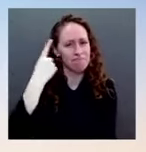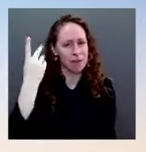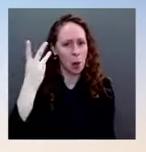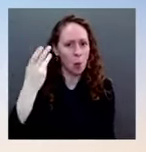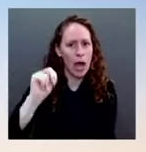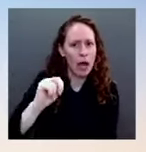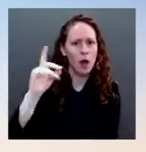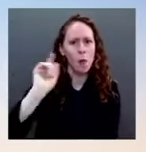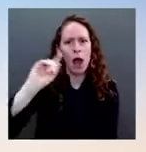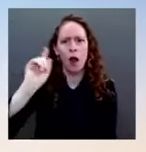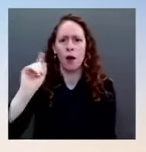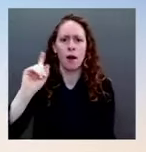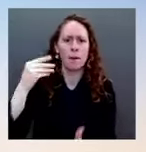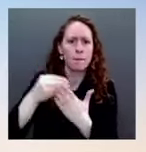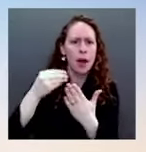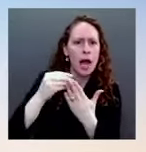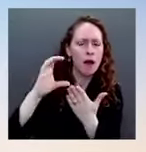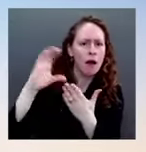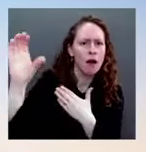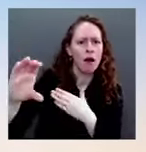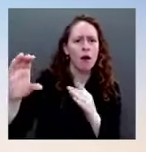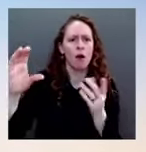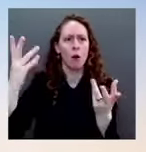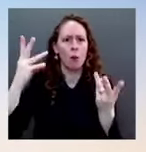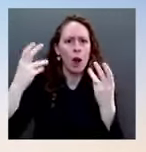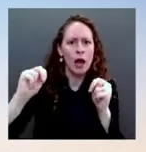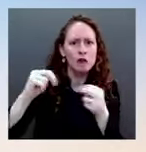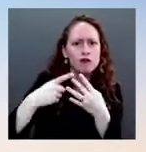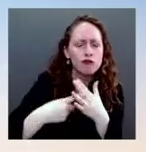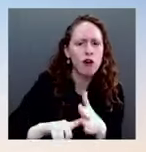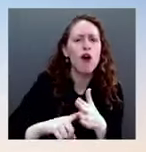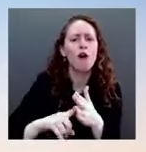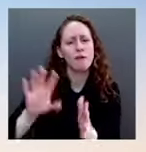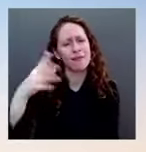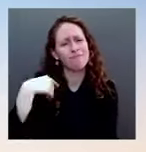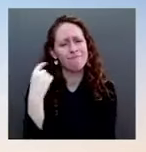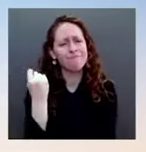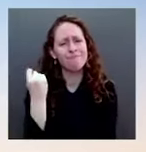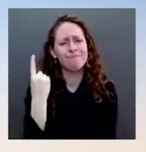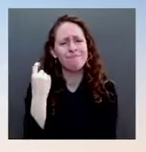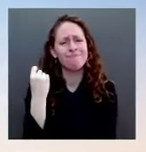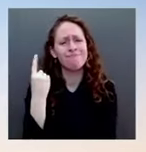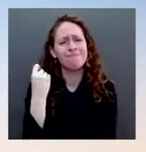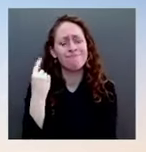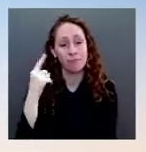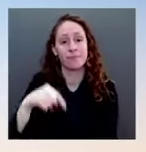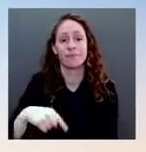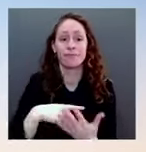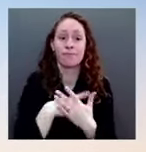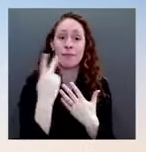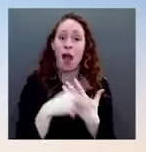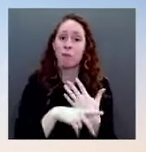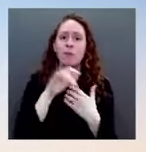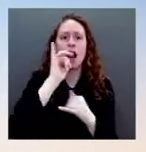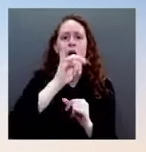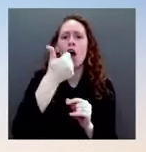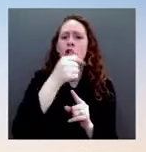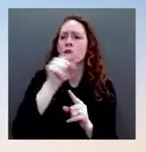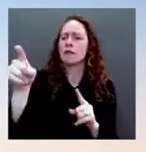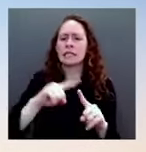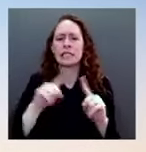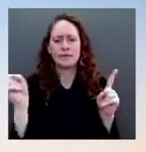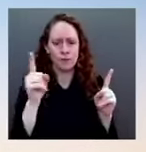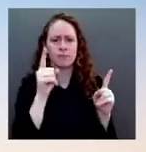First of all, this is very different from the American recovery program. This is a long term investment in rebuilding America better.